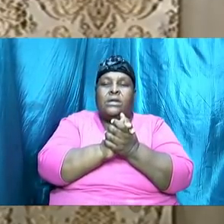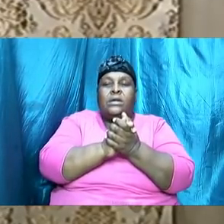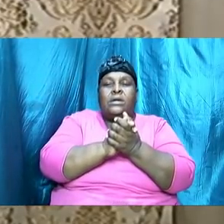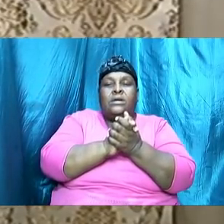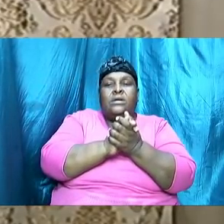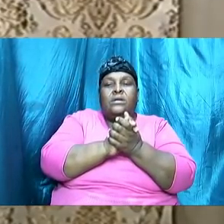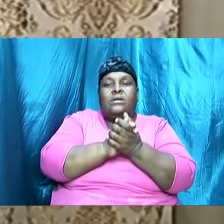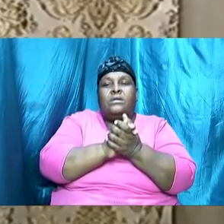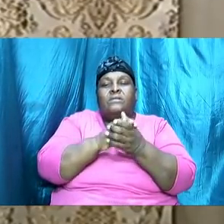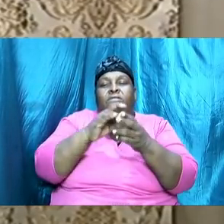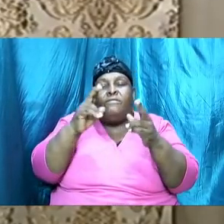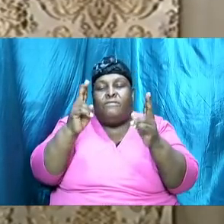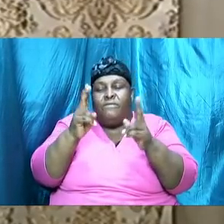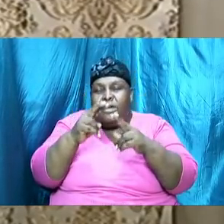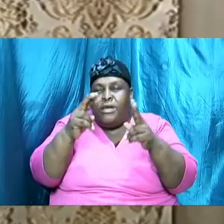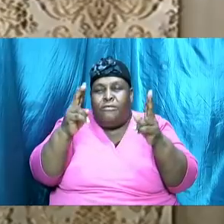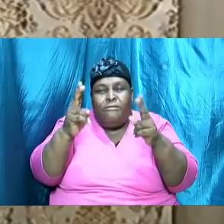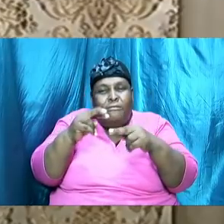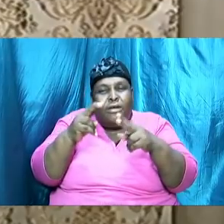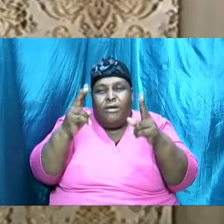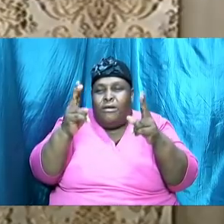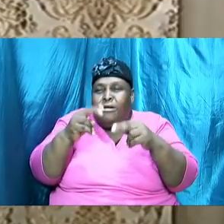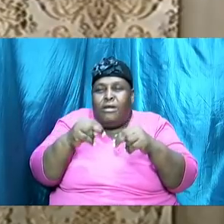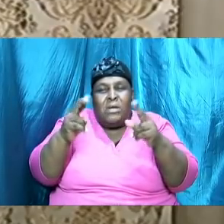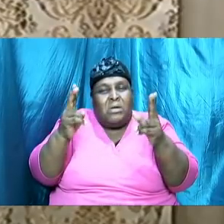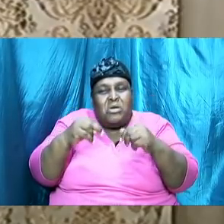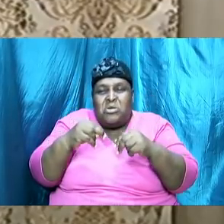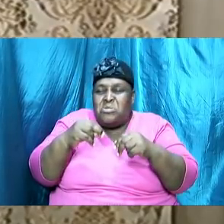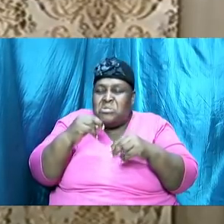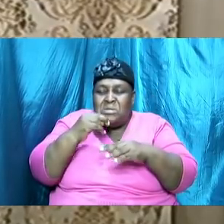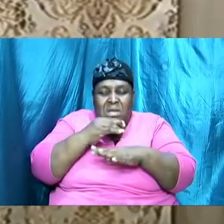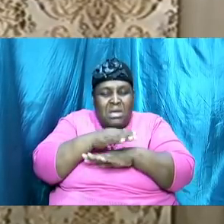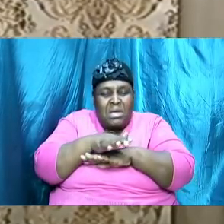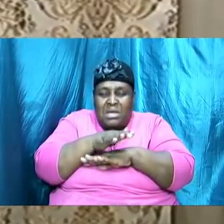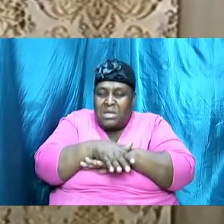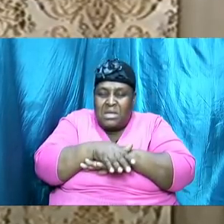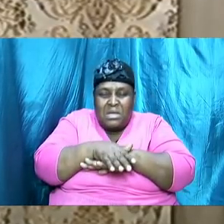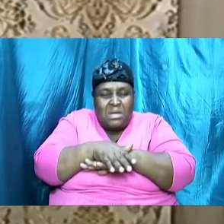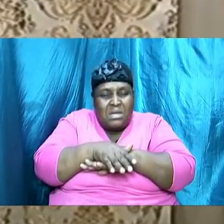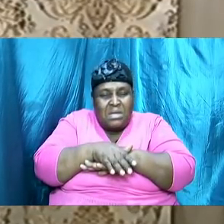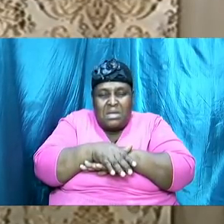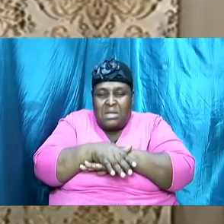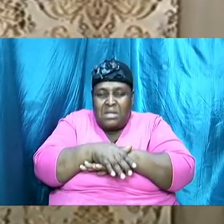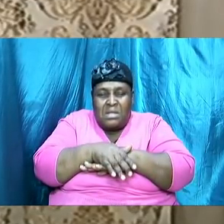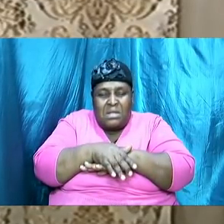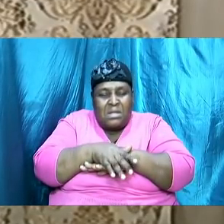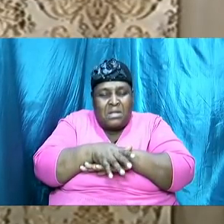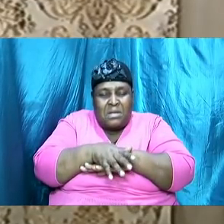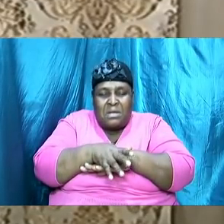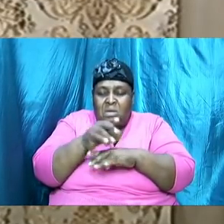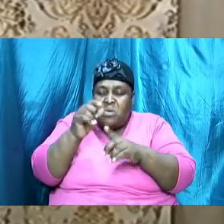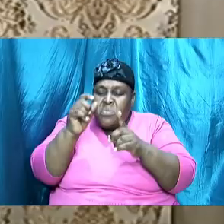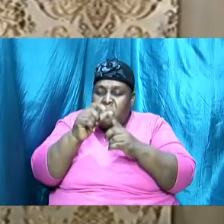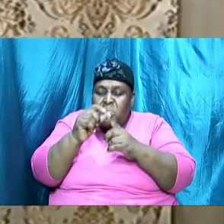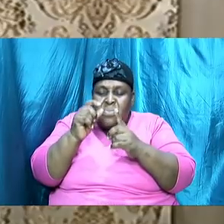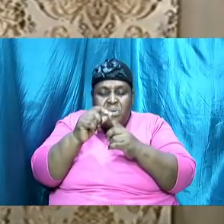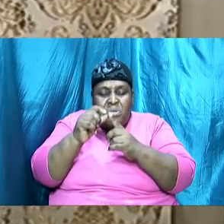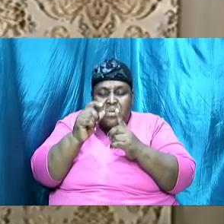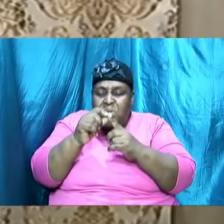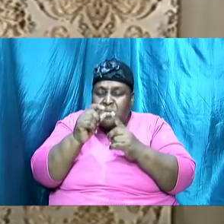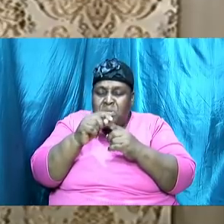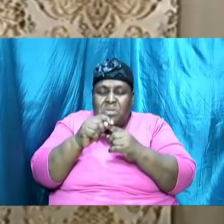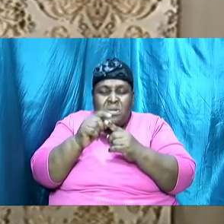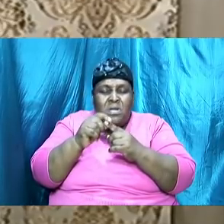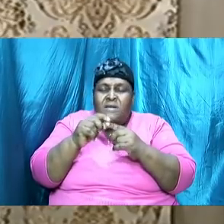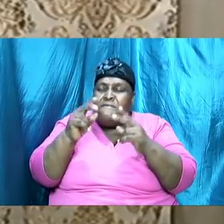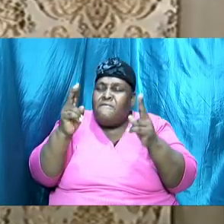was very very in the hours of the night I looked at the exact wording and it